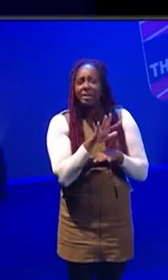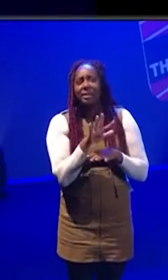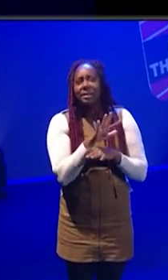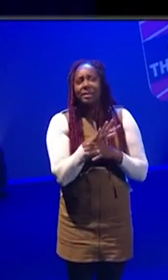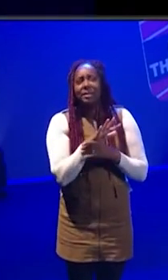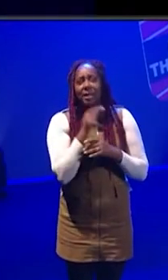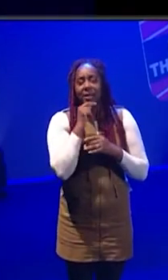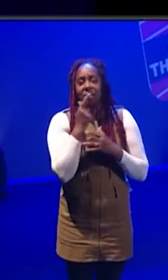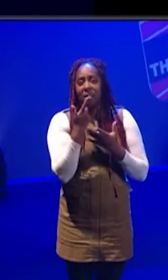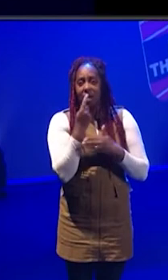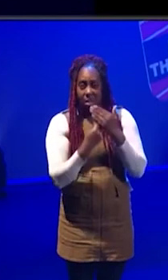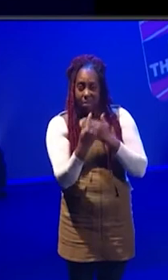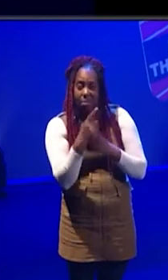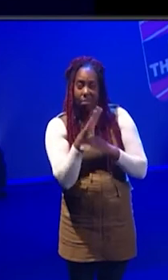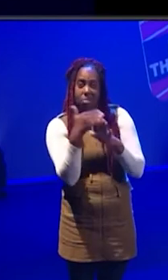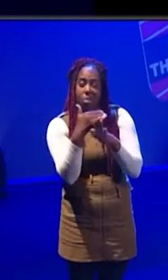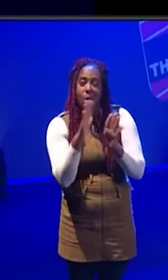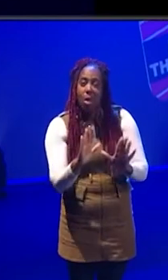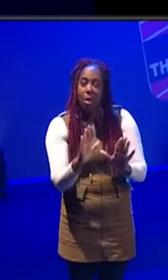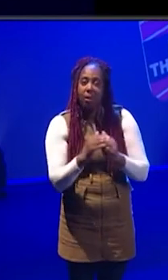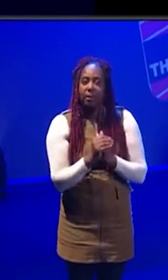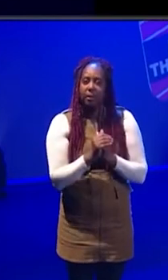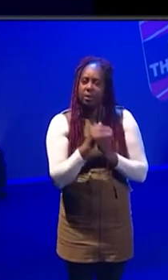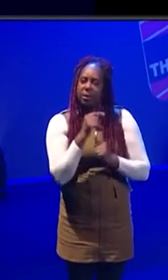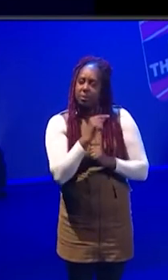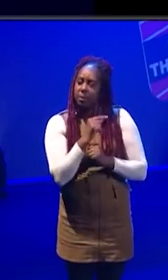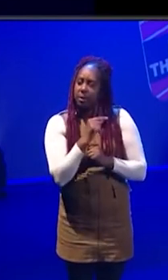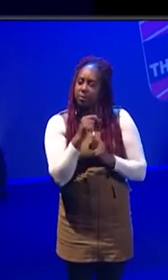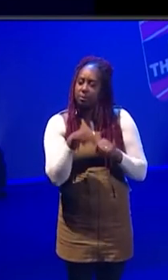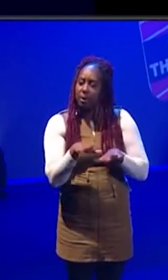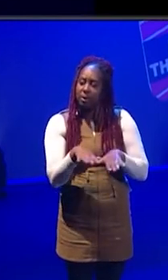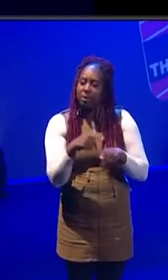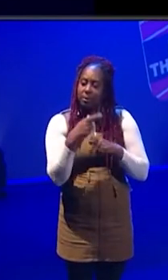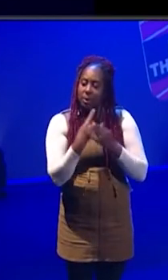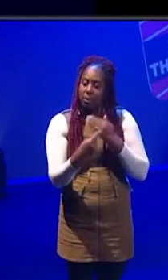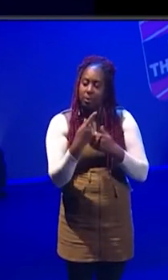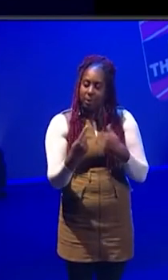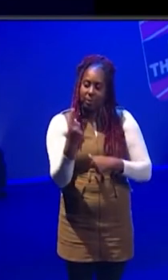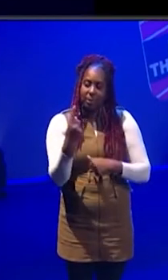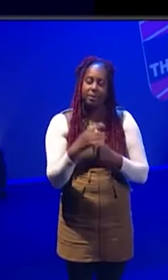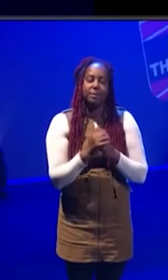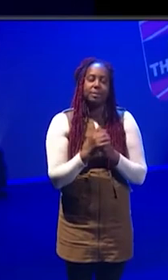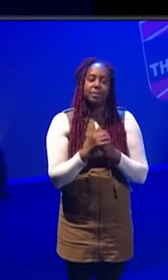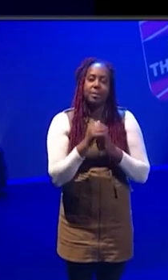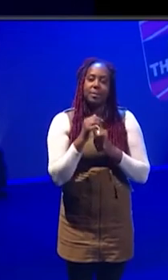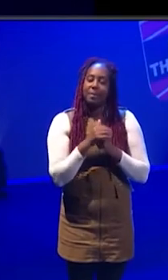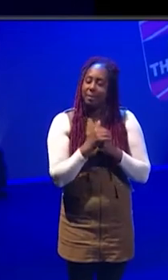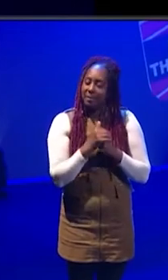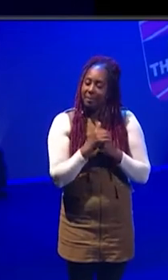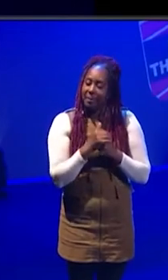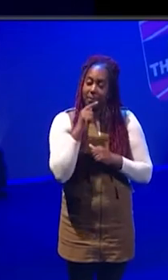freelance. And one of the things that was really challenging in the pandemic was, of course, a lot of those freelancers didn't really get